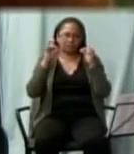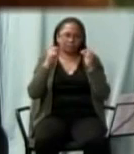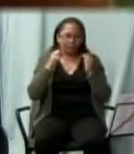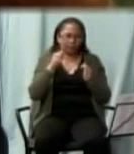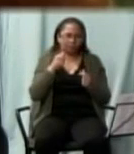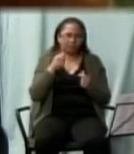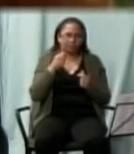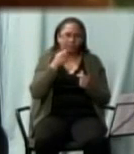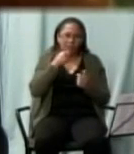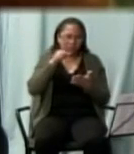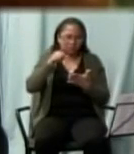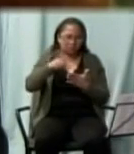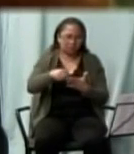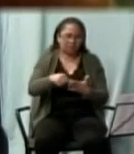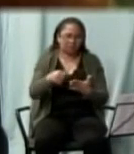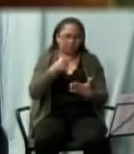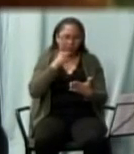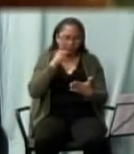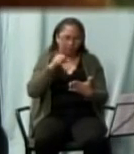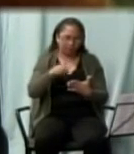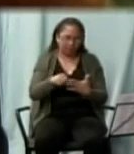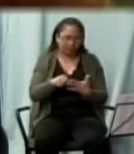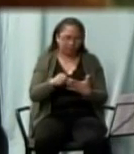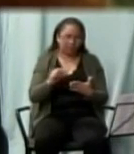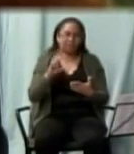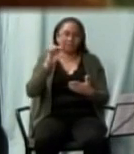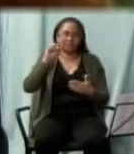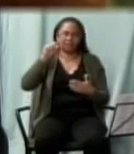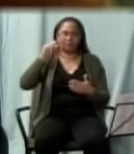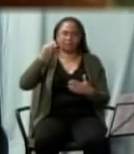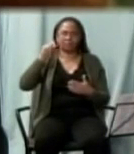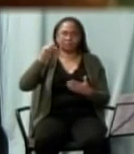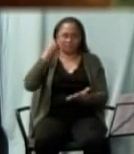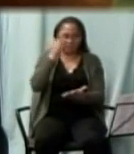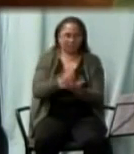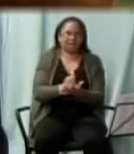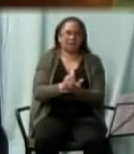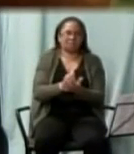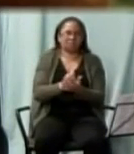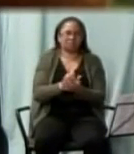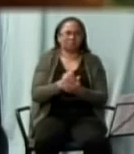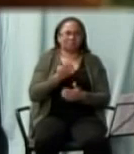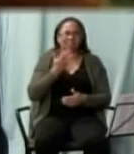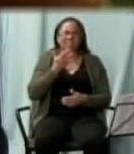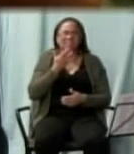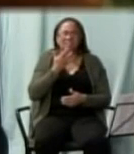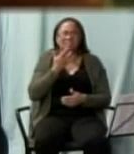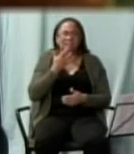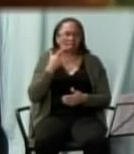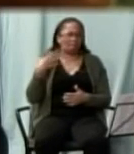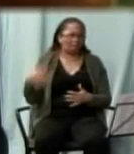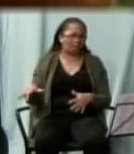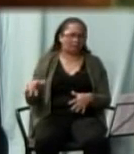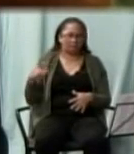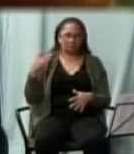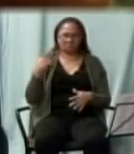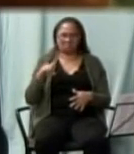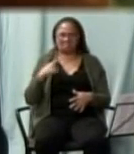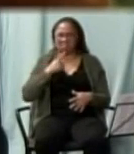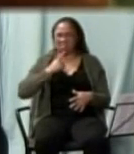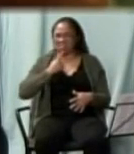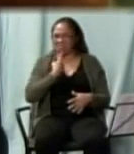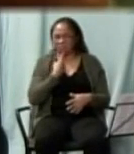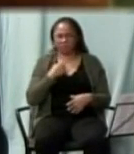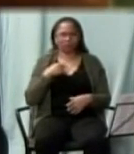maybe I shouldn't have when I licked the stamps the glue tasted awful and I